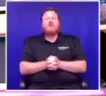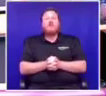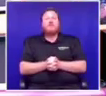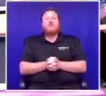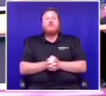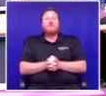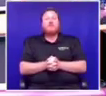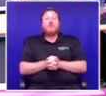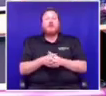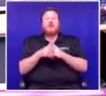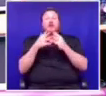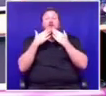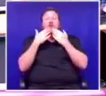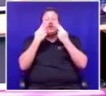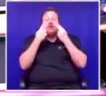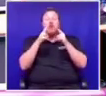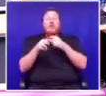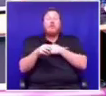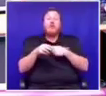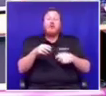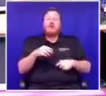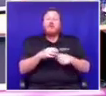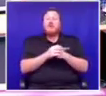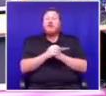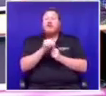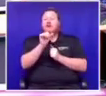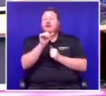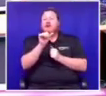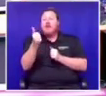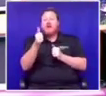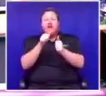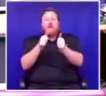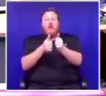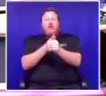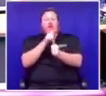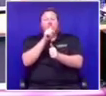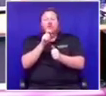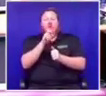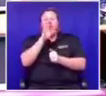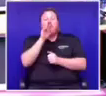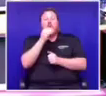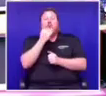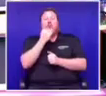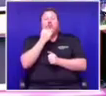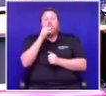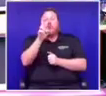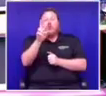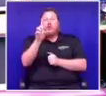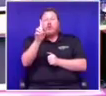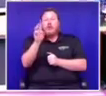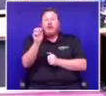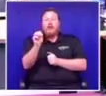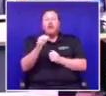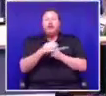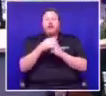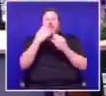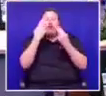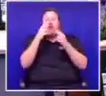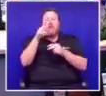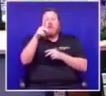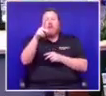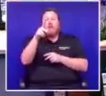Thank you, Honorable President. The next follow-up question is asked by UTM, Honorable Peter.